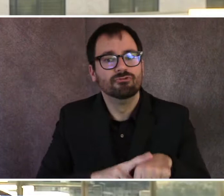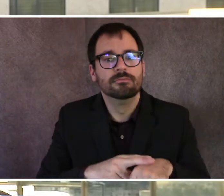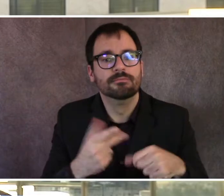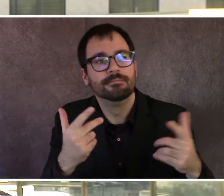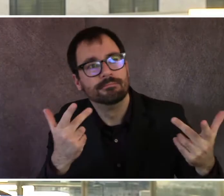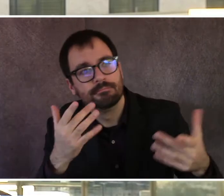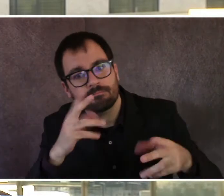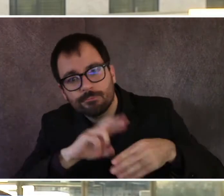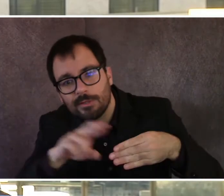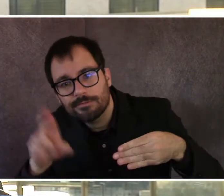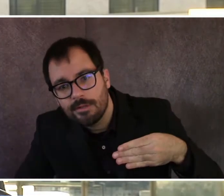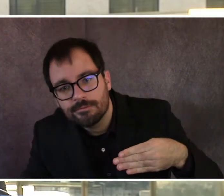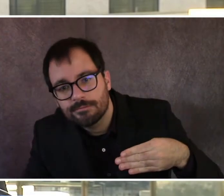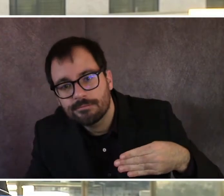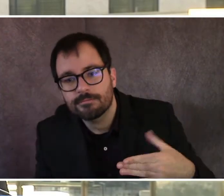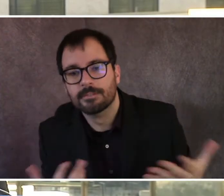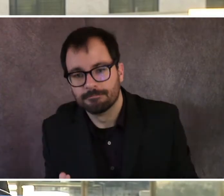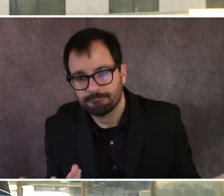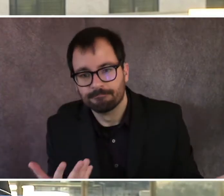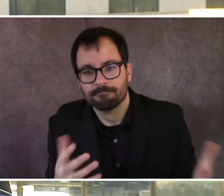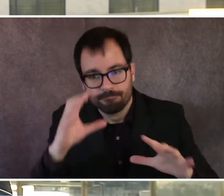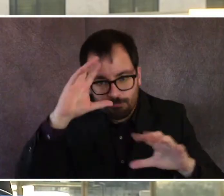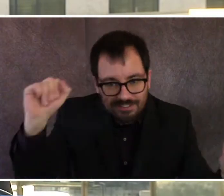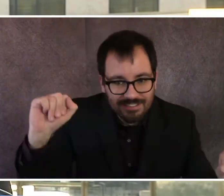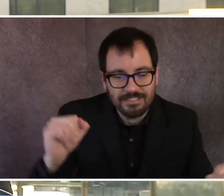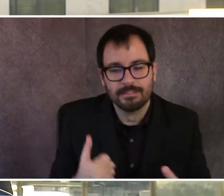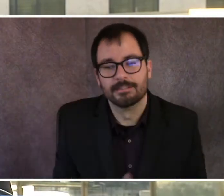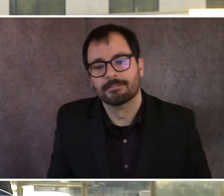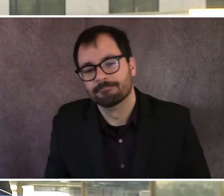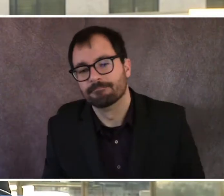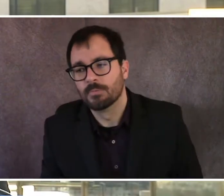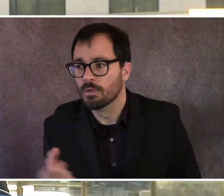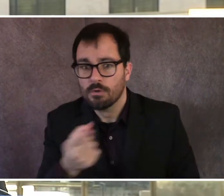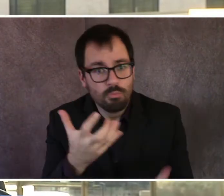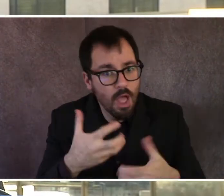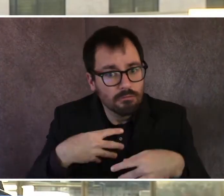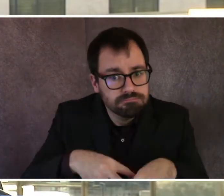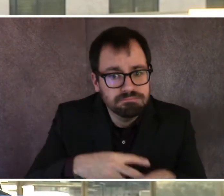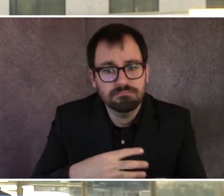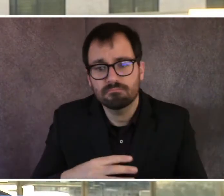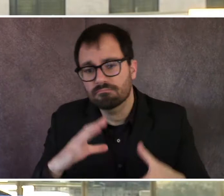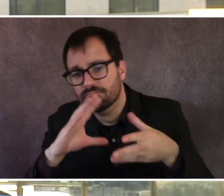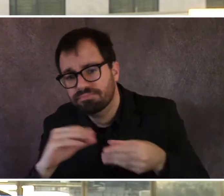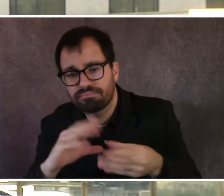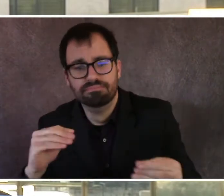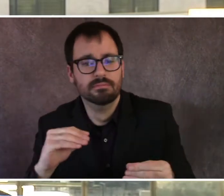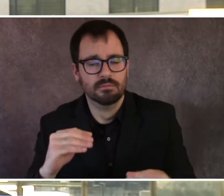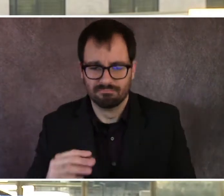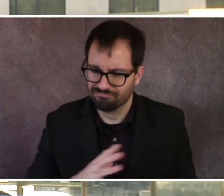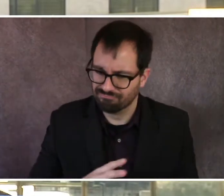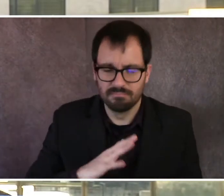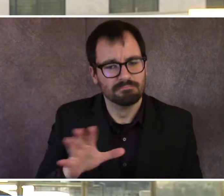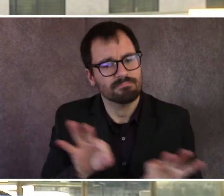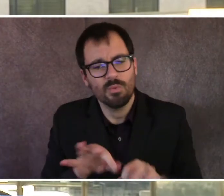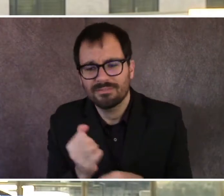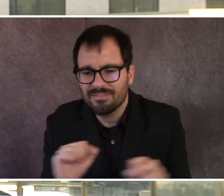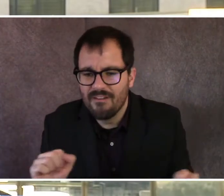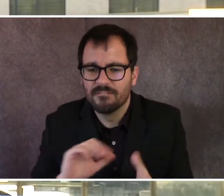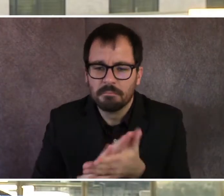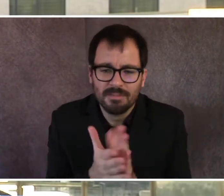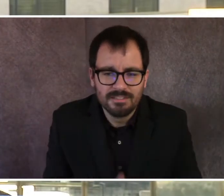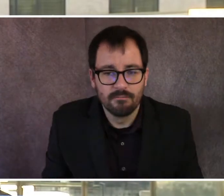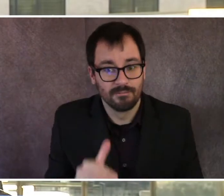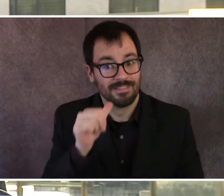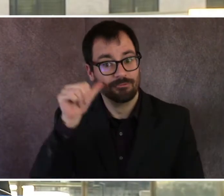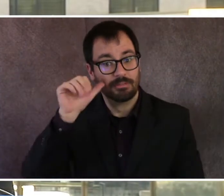safely. And yesterday in Boston was a great example of that. We're asking people also if you're out demonstrating, wear a face